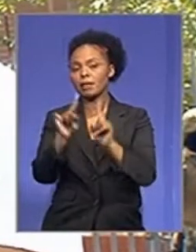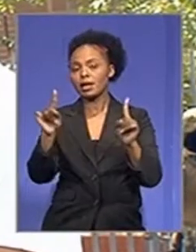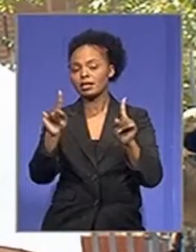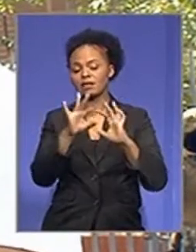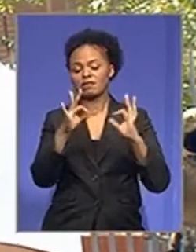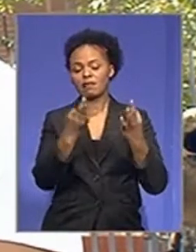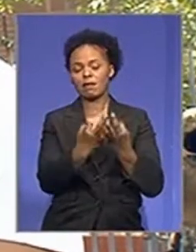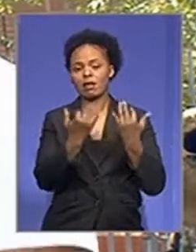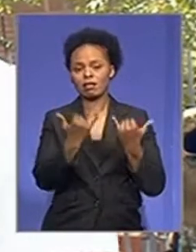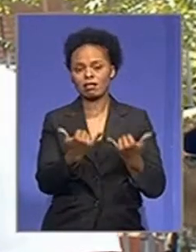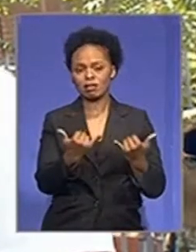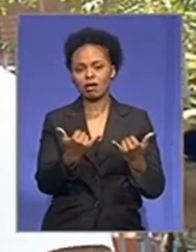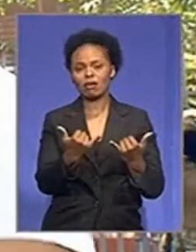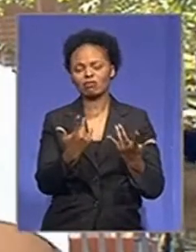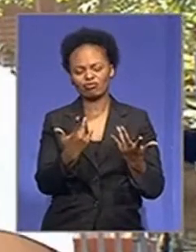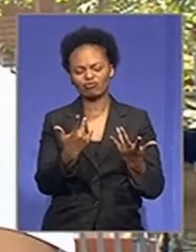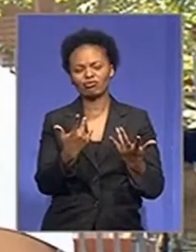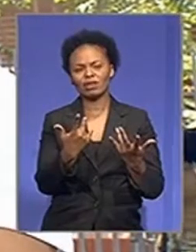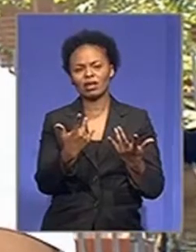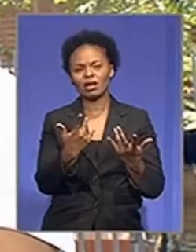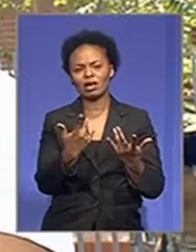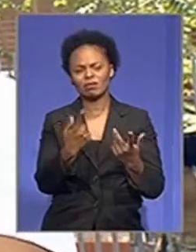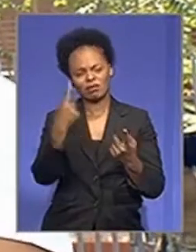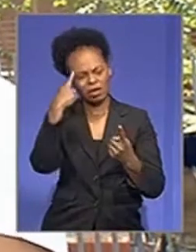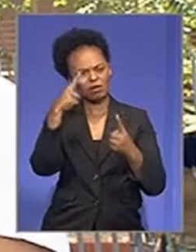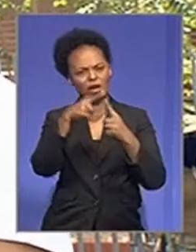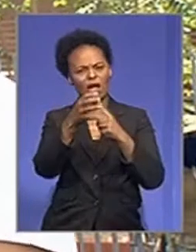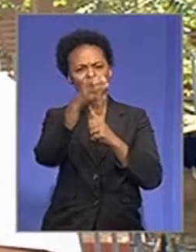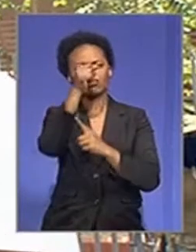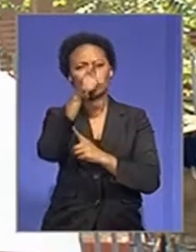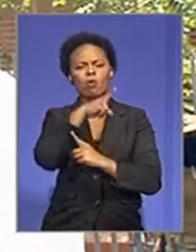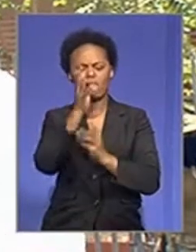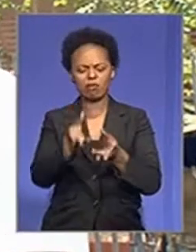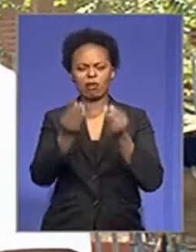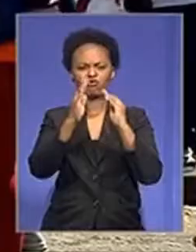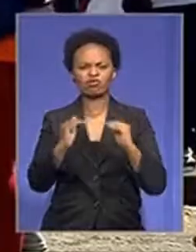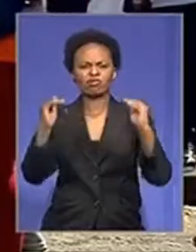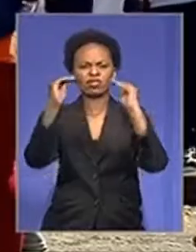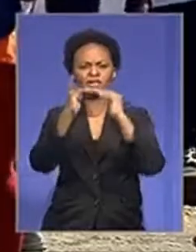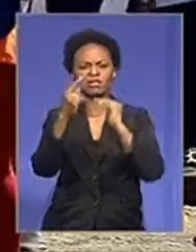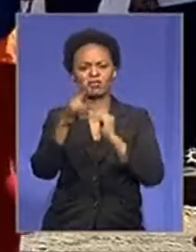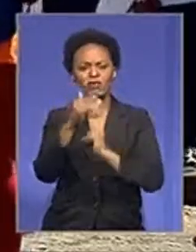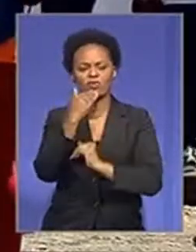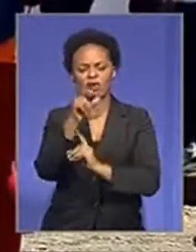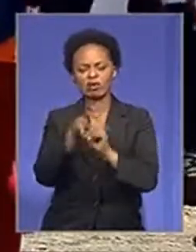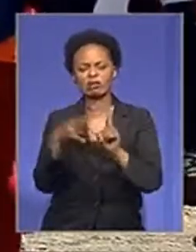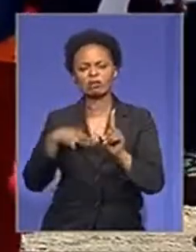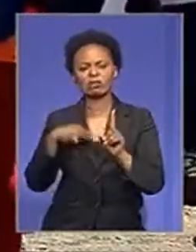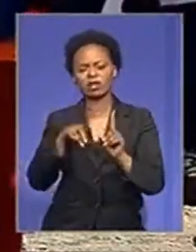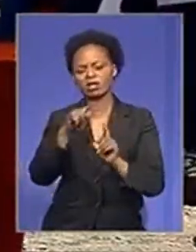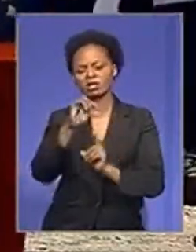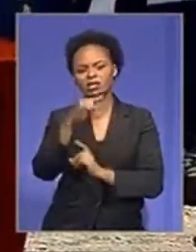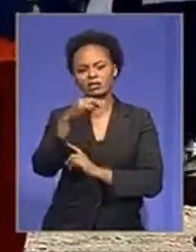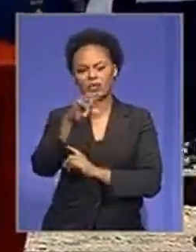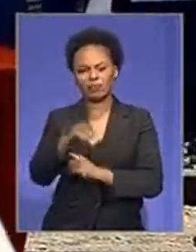a family, we regard this as a milestone in pursuit for justice for Tsikho Fatso. We welcome the court's decision as the NPA.